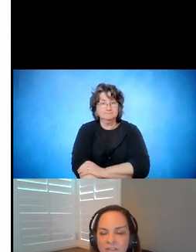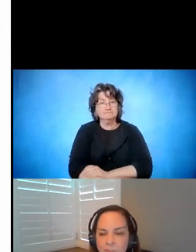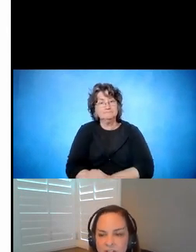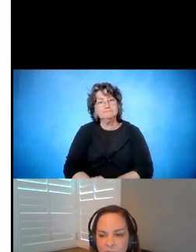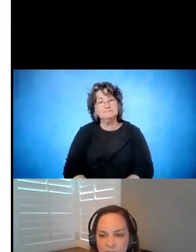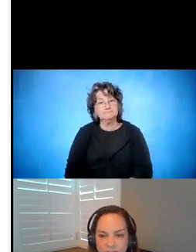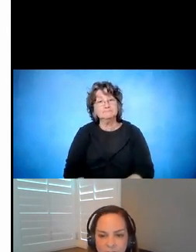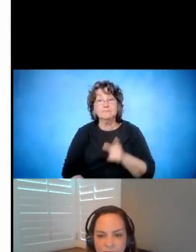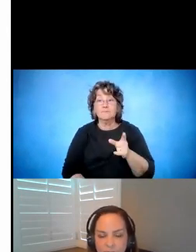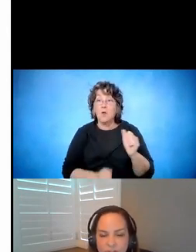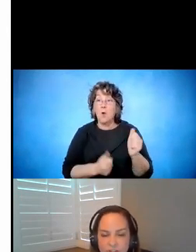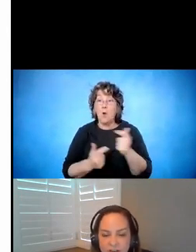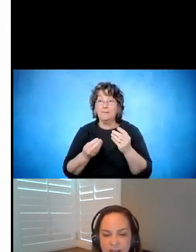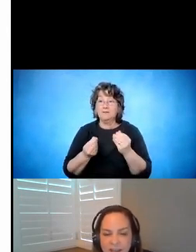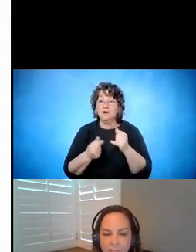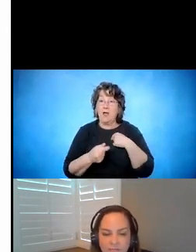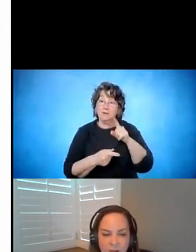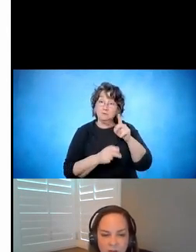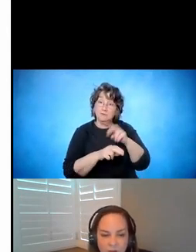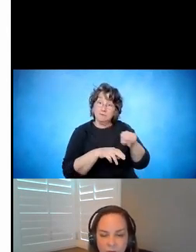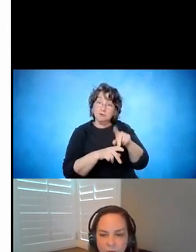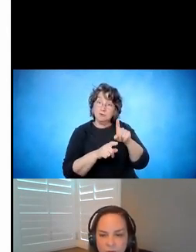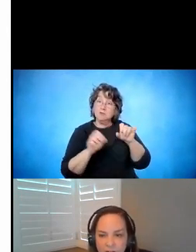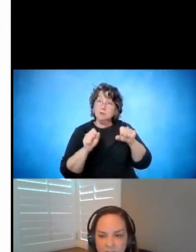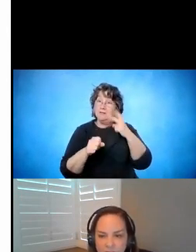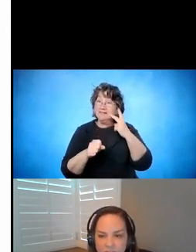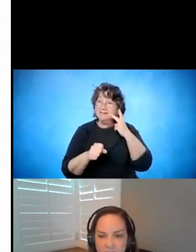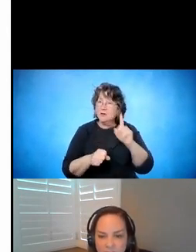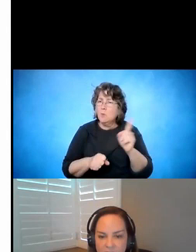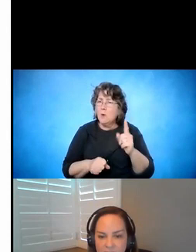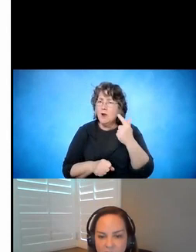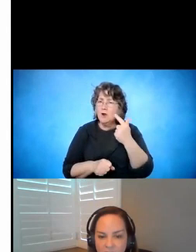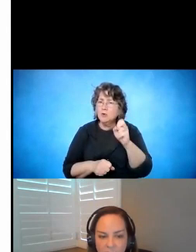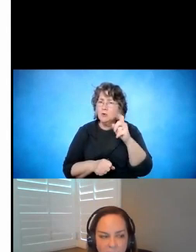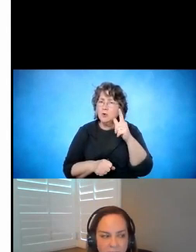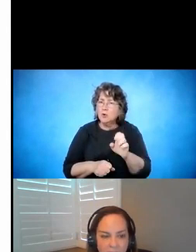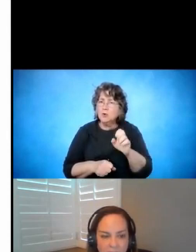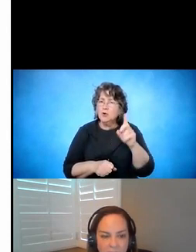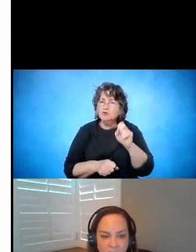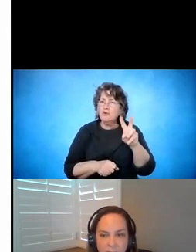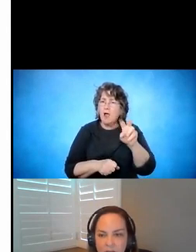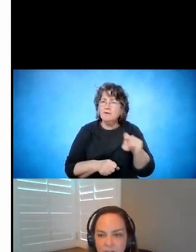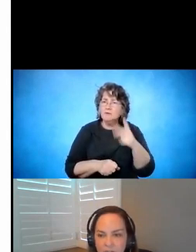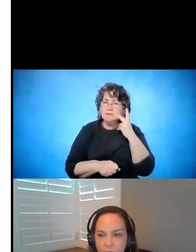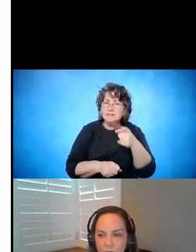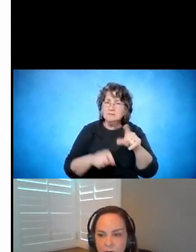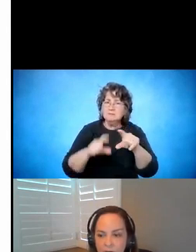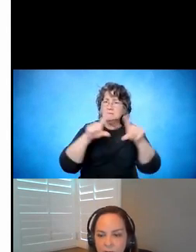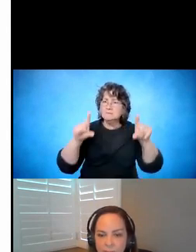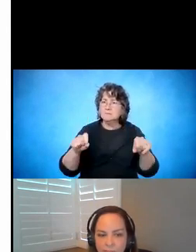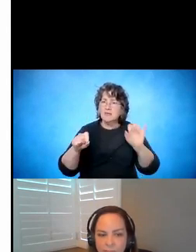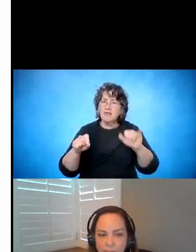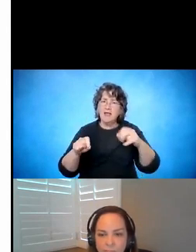All of the materials that I'll refer to today can be found on the Google Drive that you see on the slide. And I'm not sure,